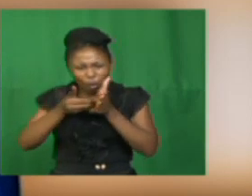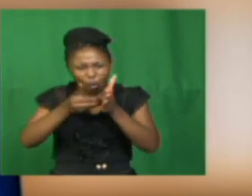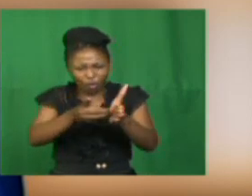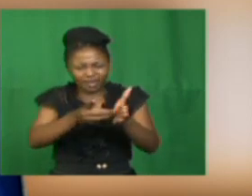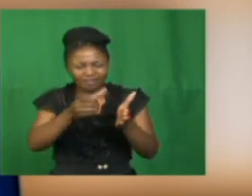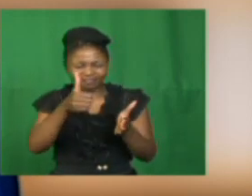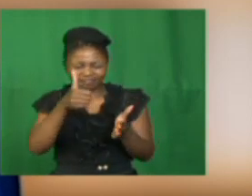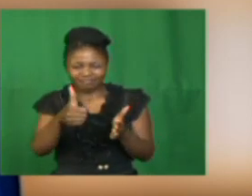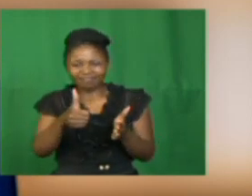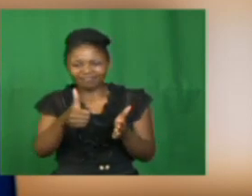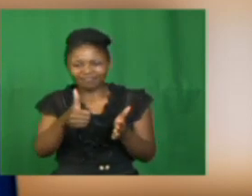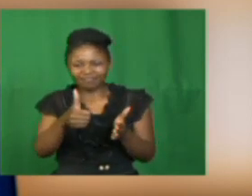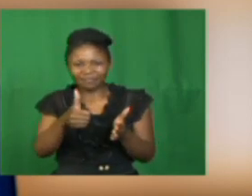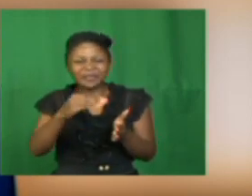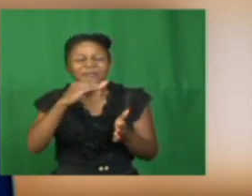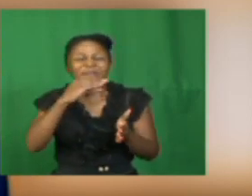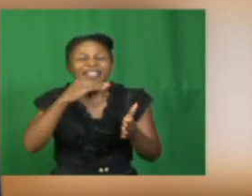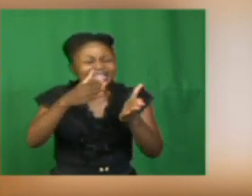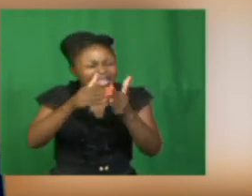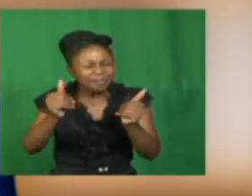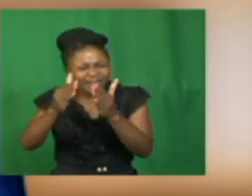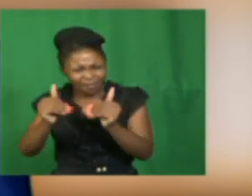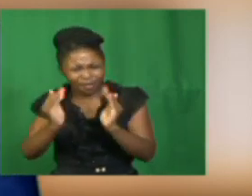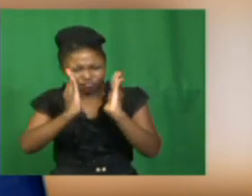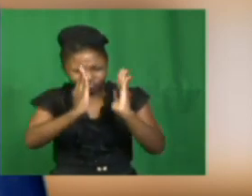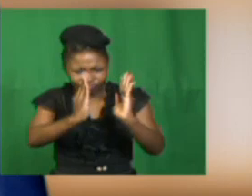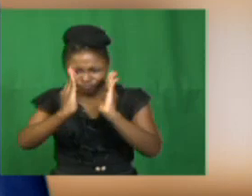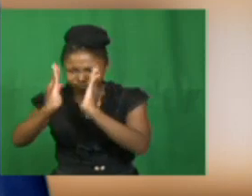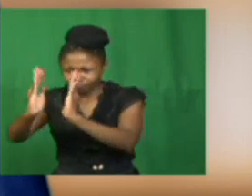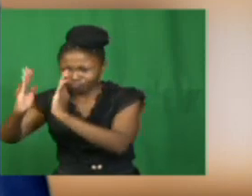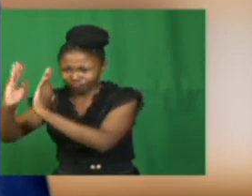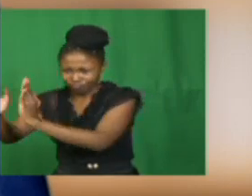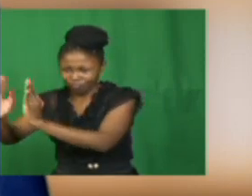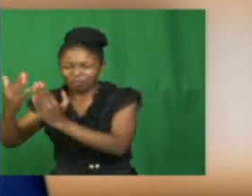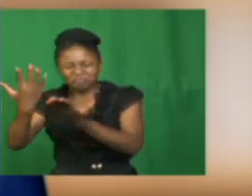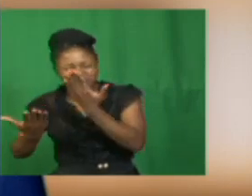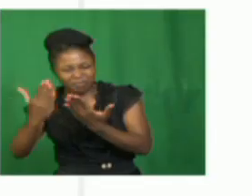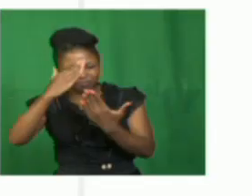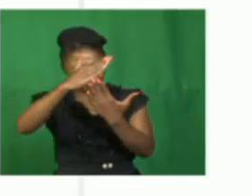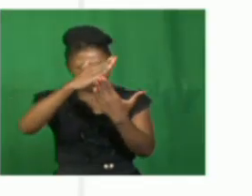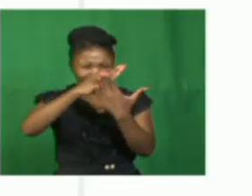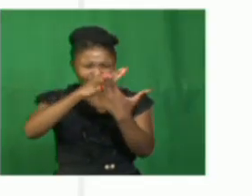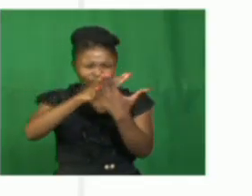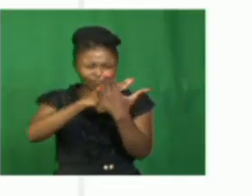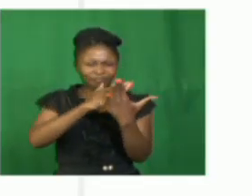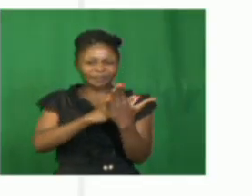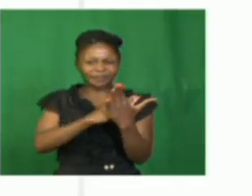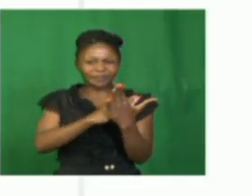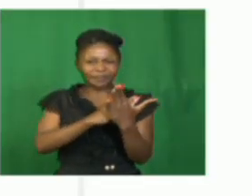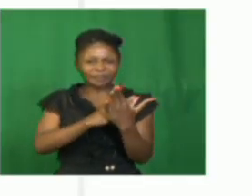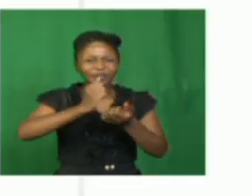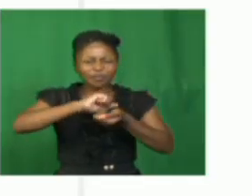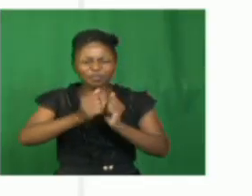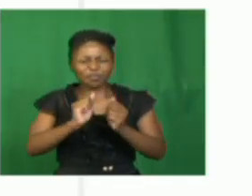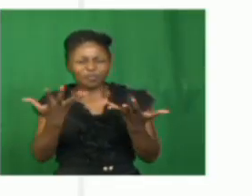an order of events. That is where we get the problem, and how it